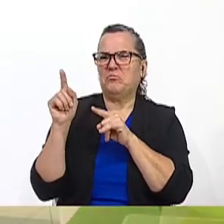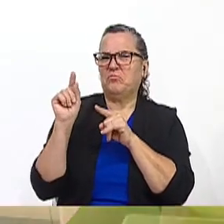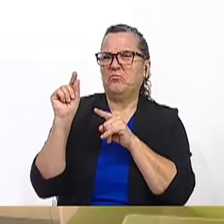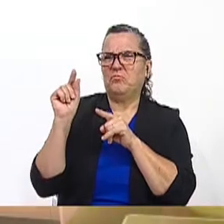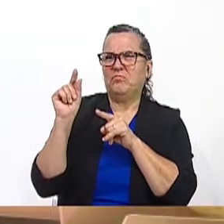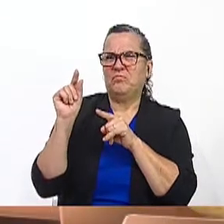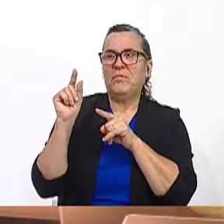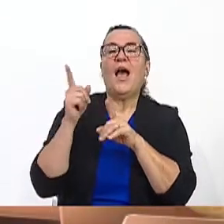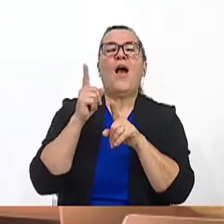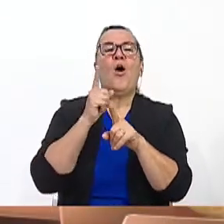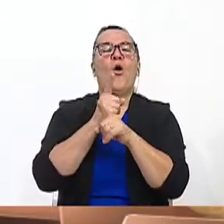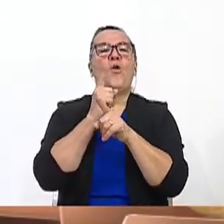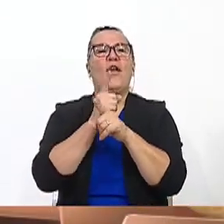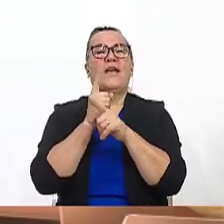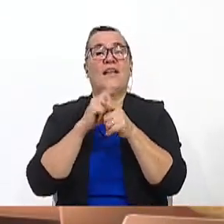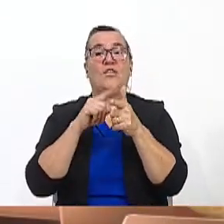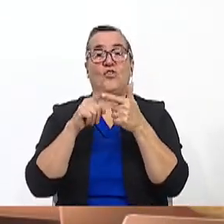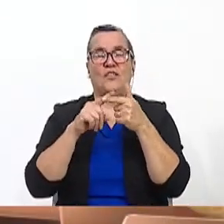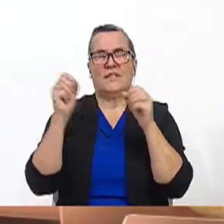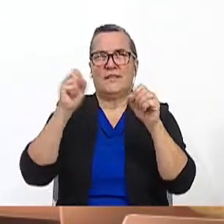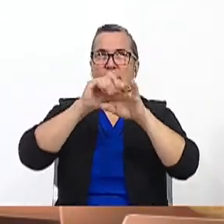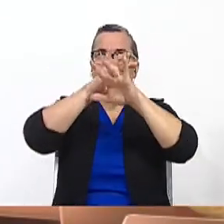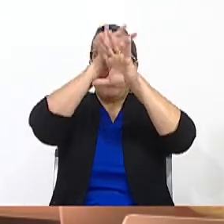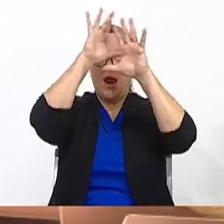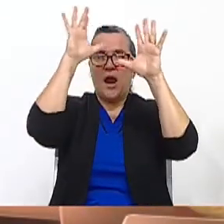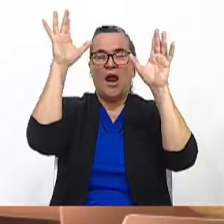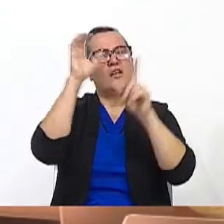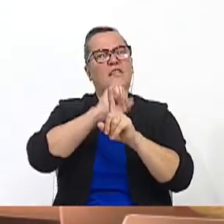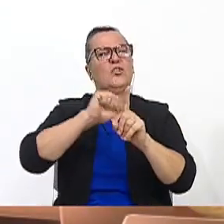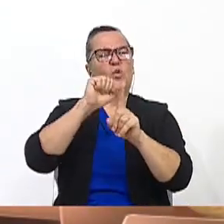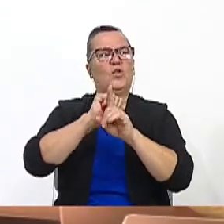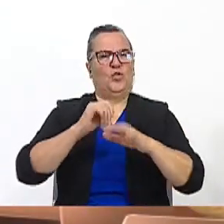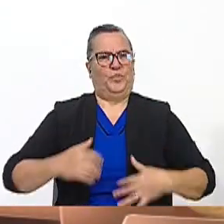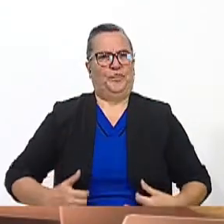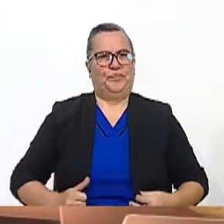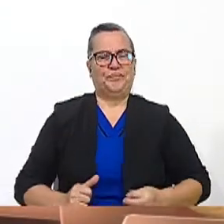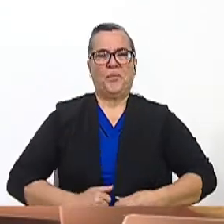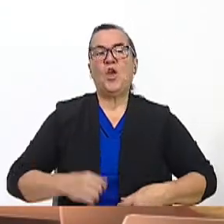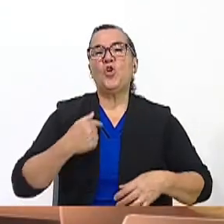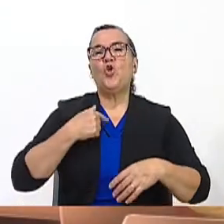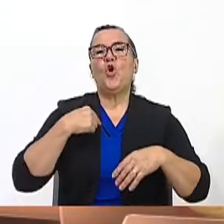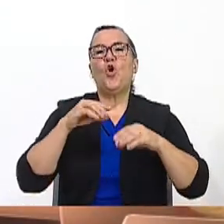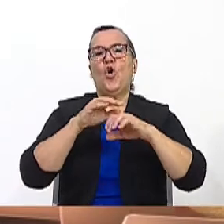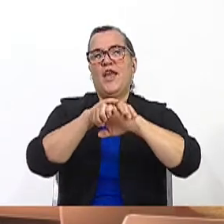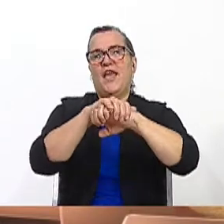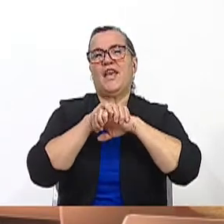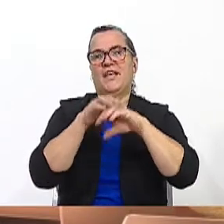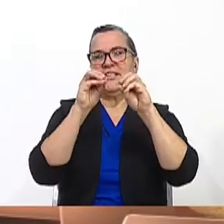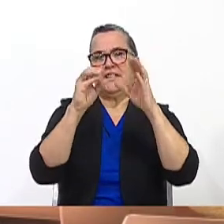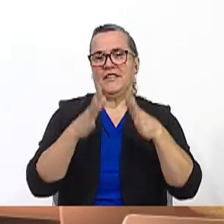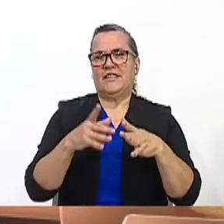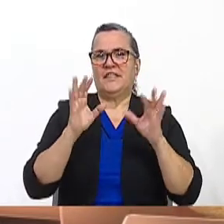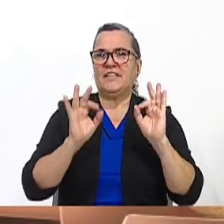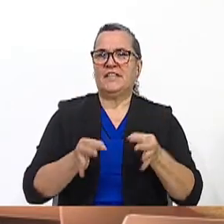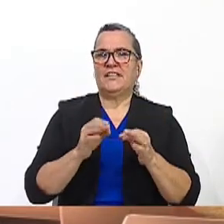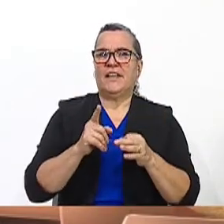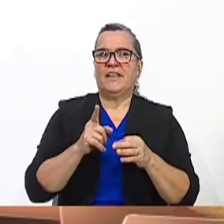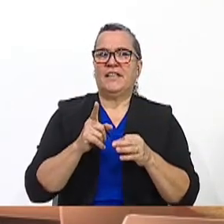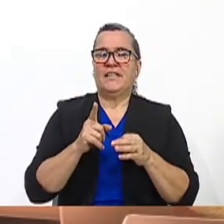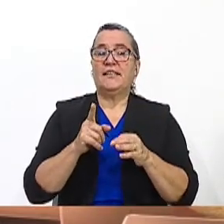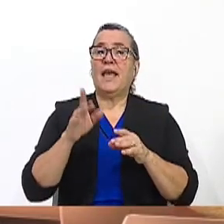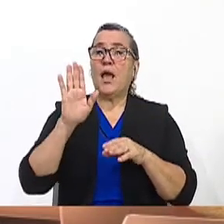Okay. Let's imagine the following situation. Well, let's imagine I am your English teacher and I decided to choose you to